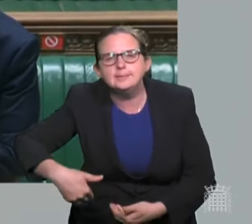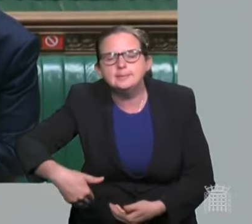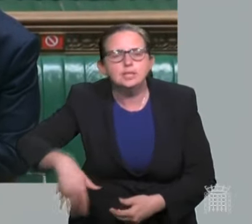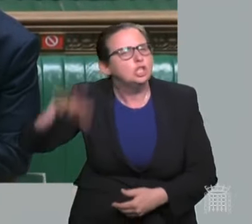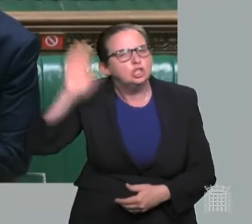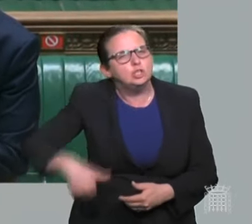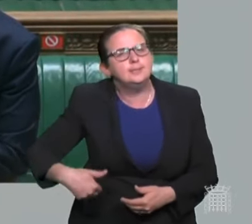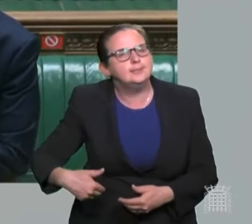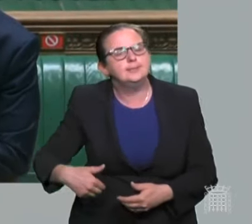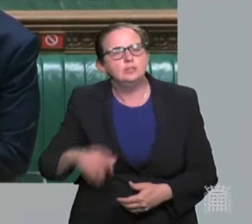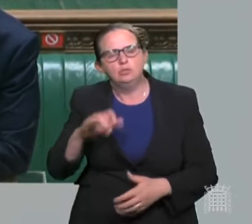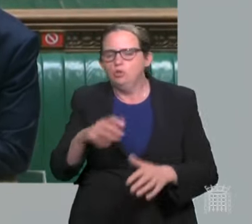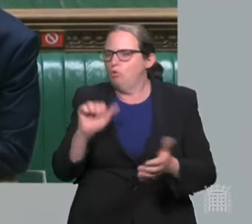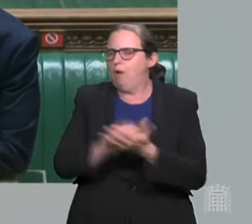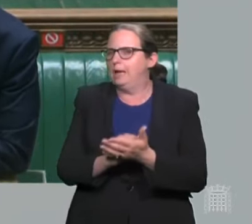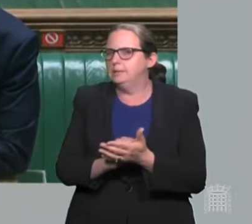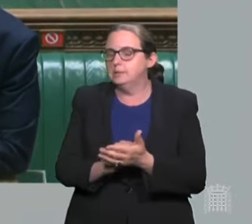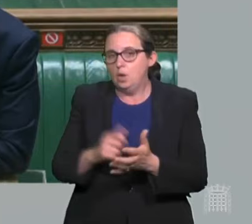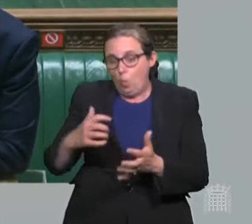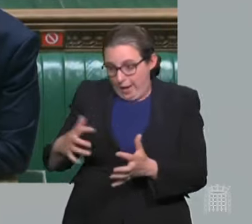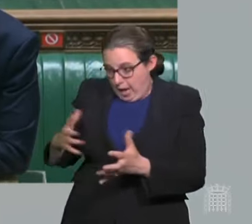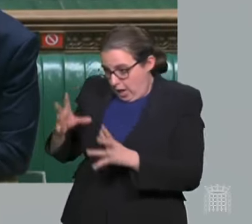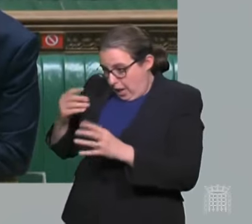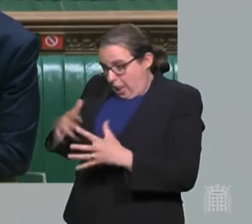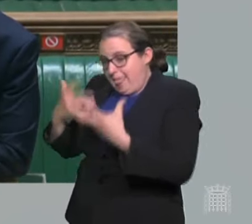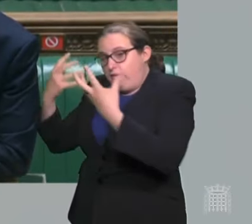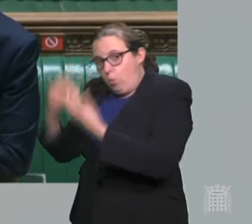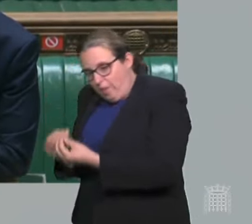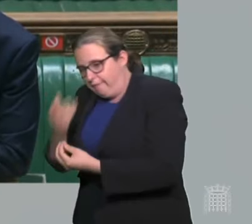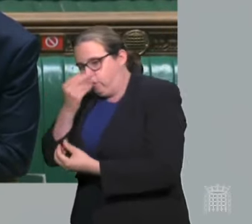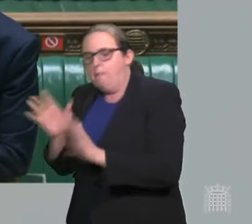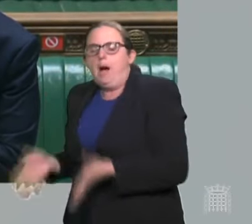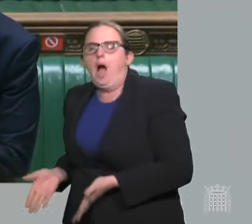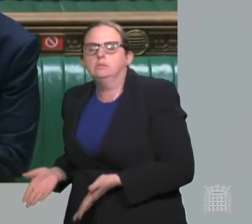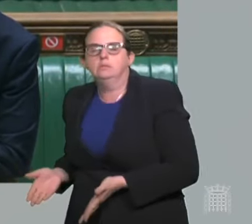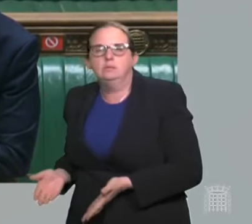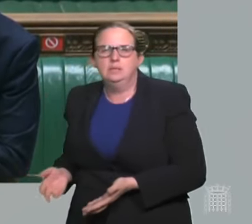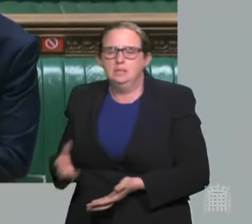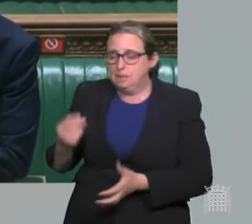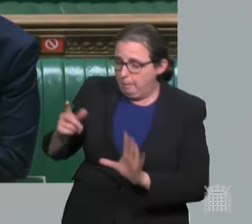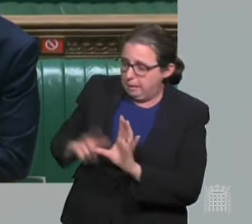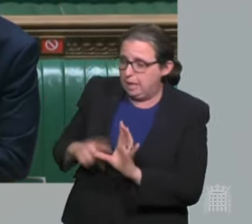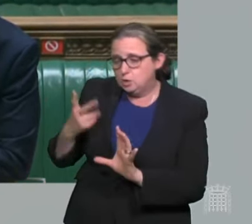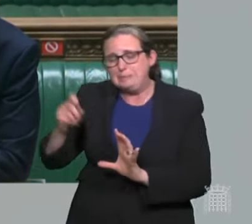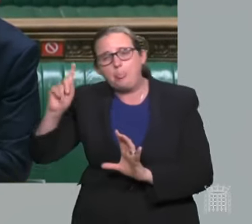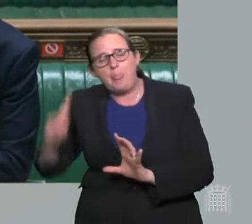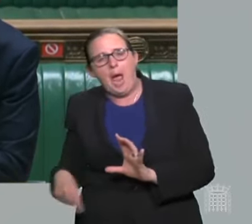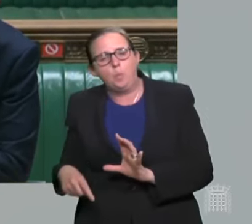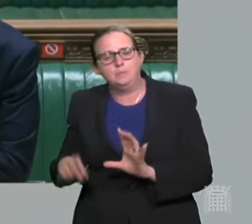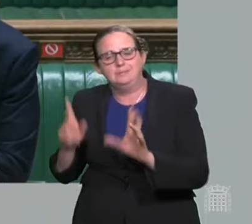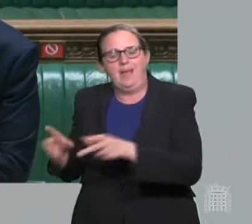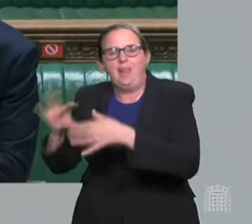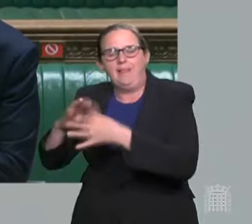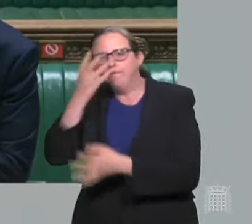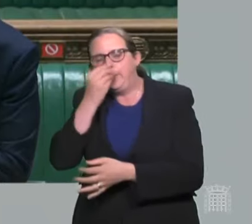to say just as we have had to learn to live with flu, when in some years we've had 20,000 deaths sadly from flu,